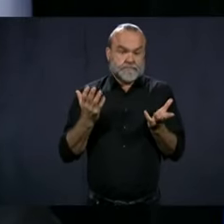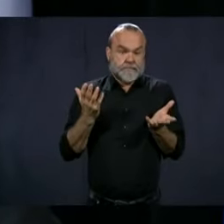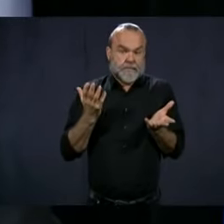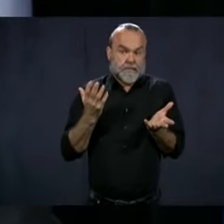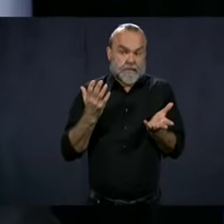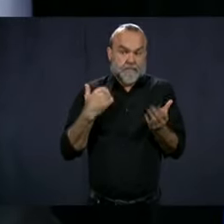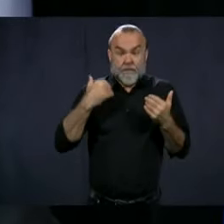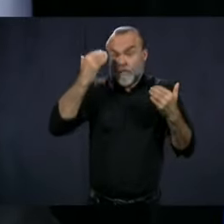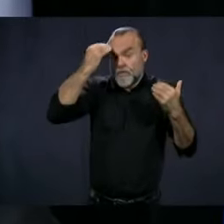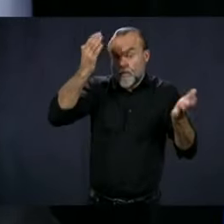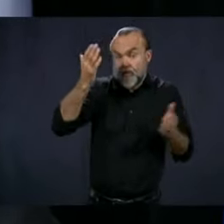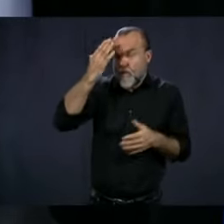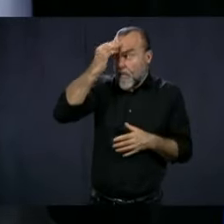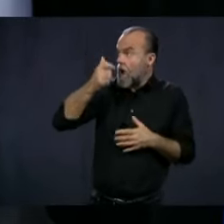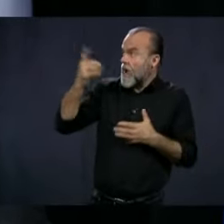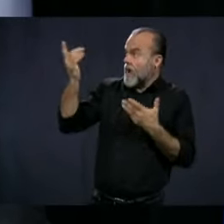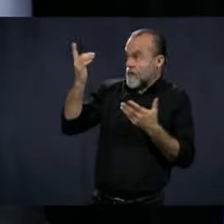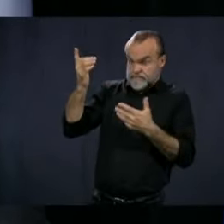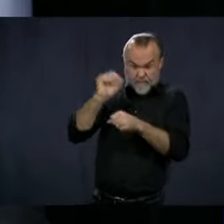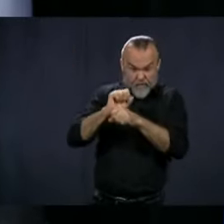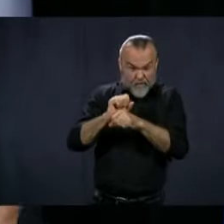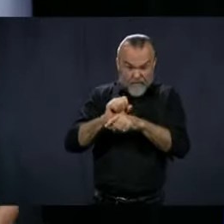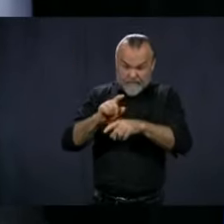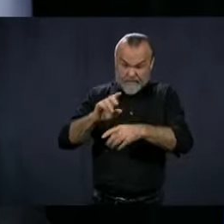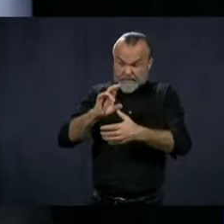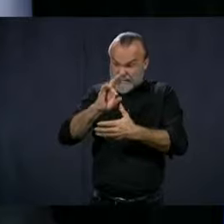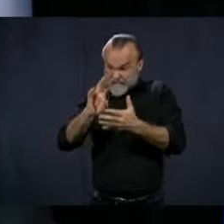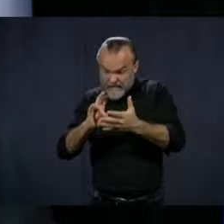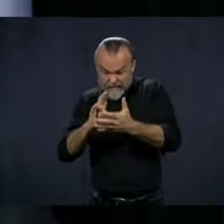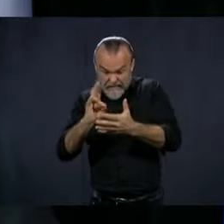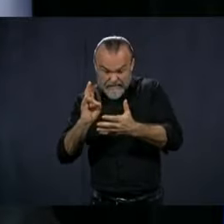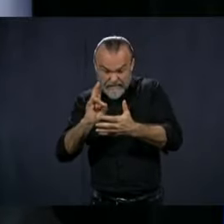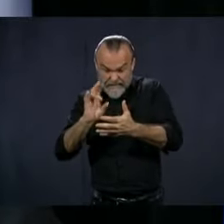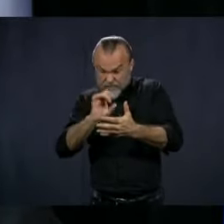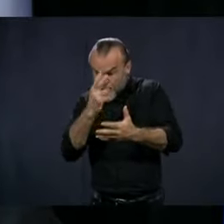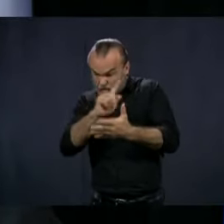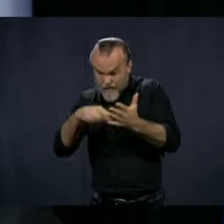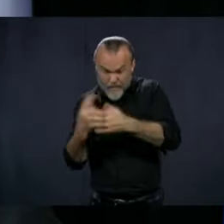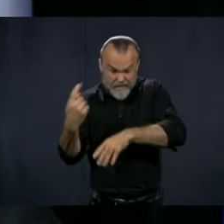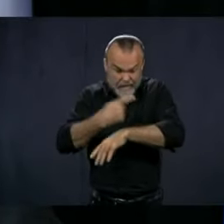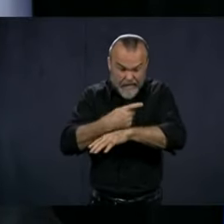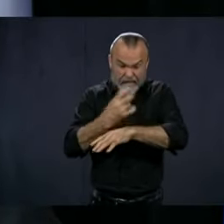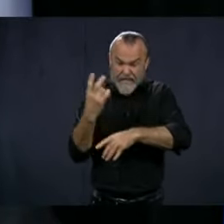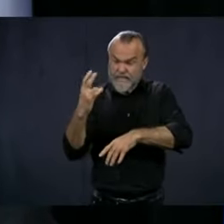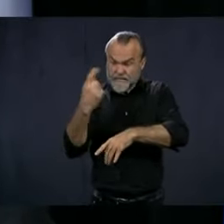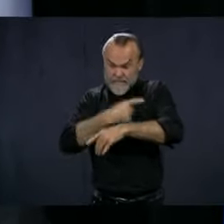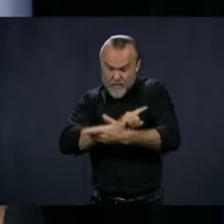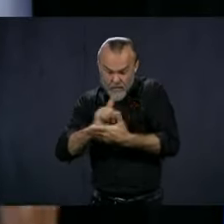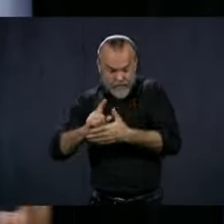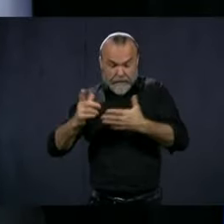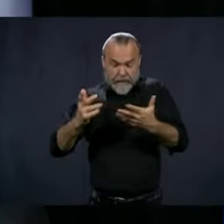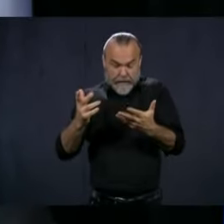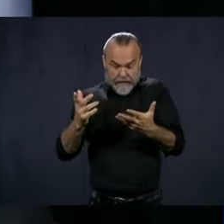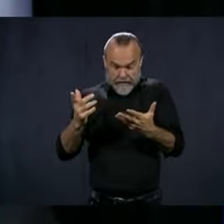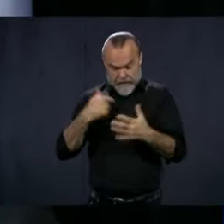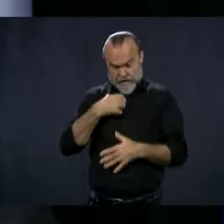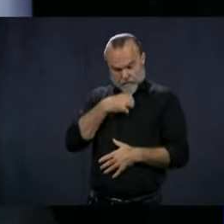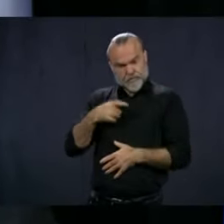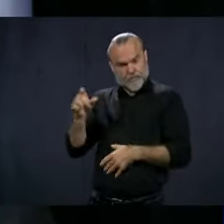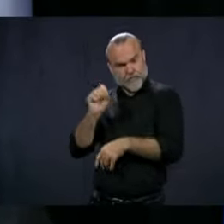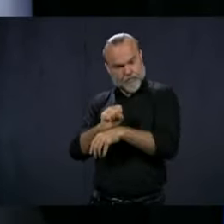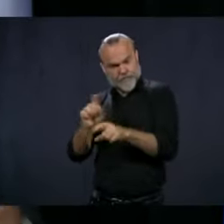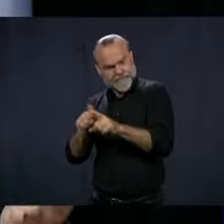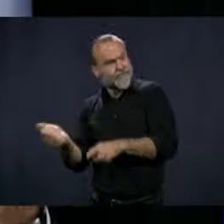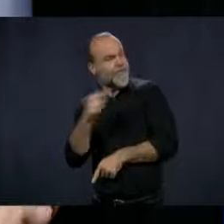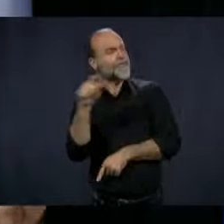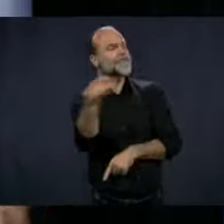this way. I think it would be better if they work like other employees we